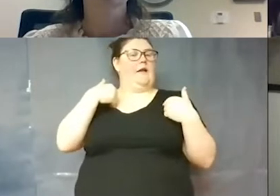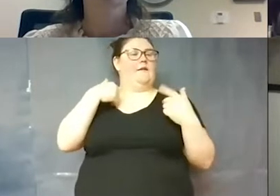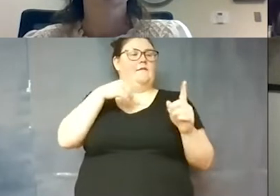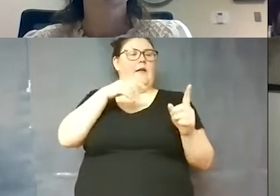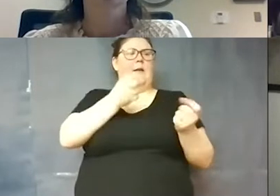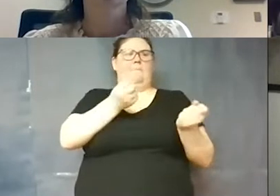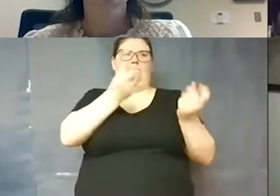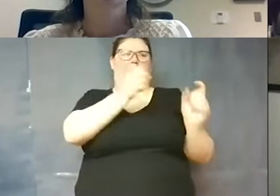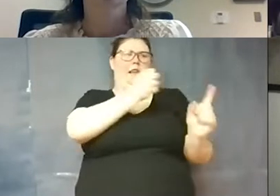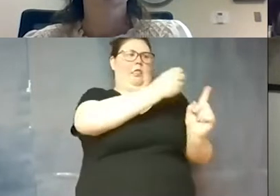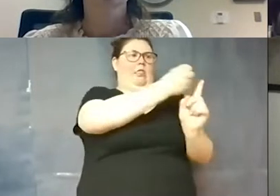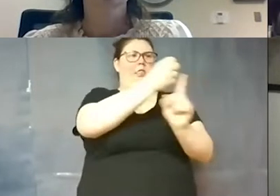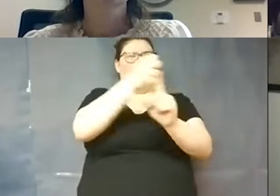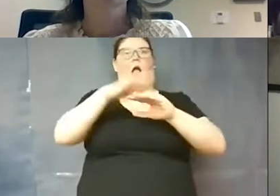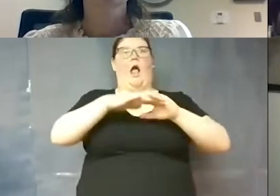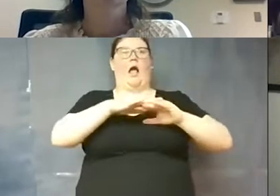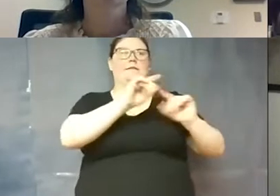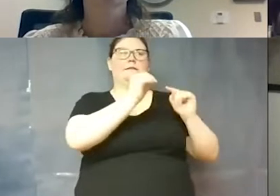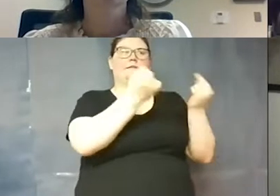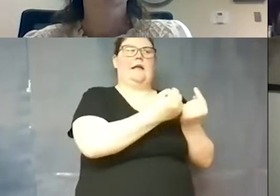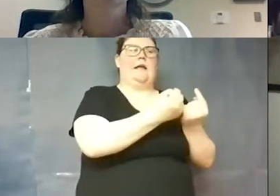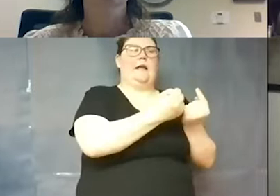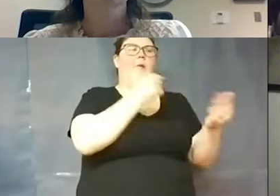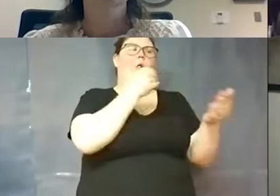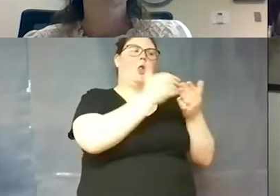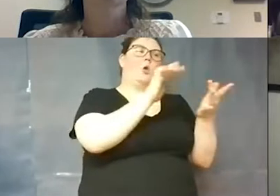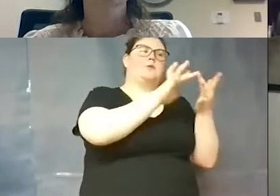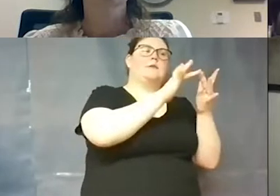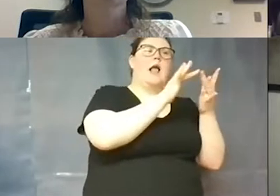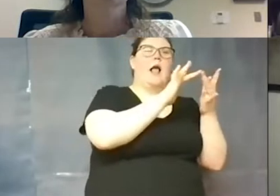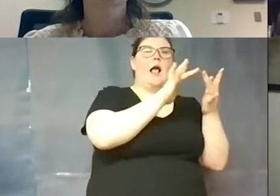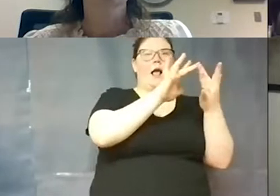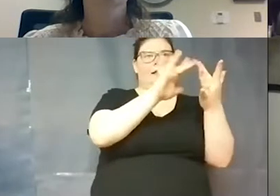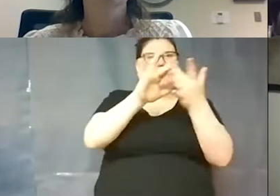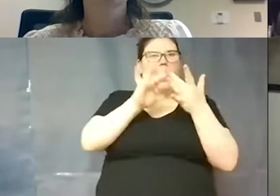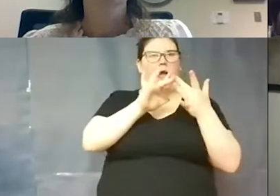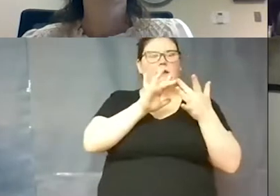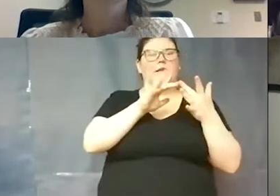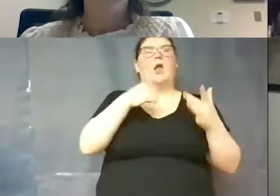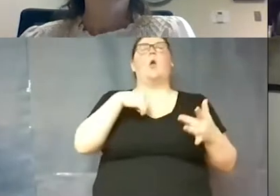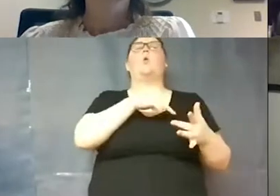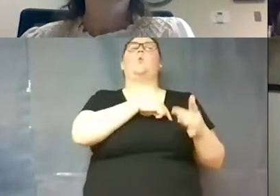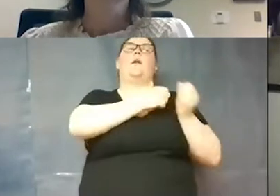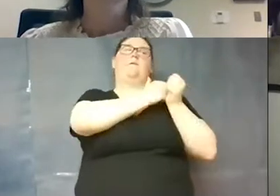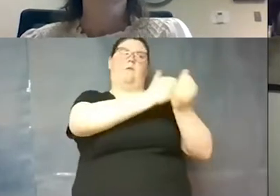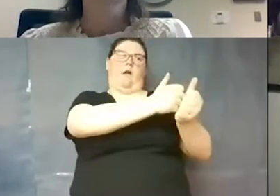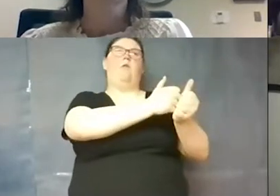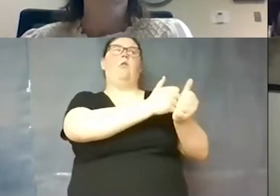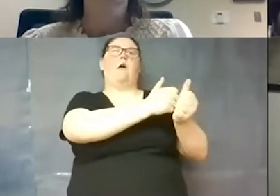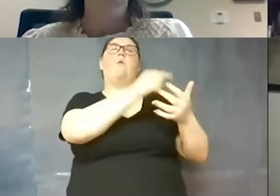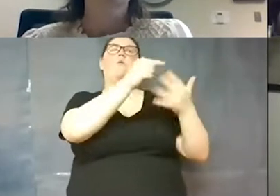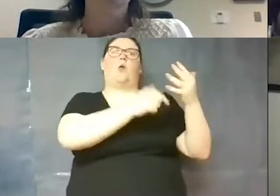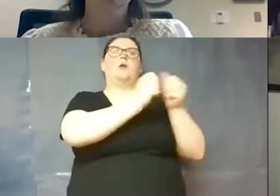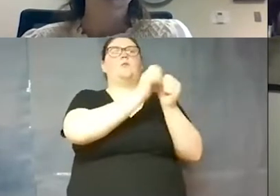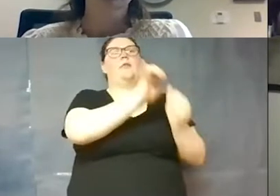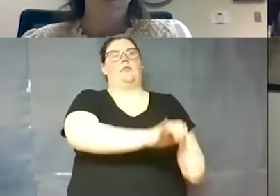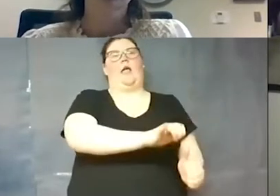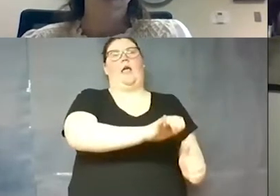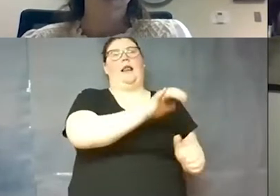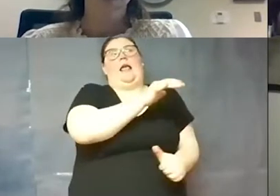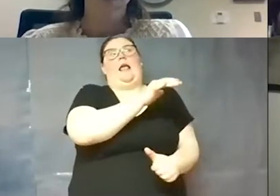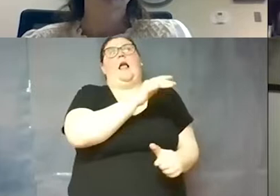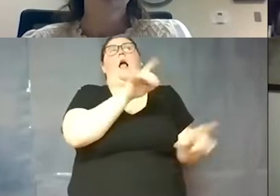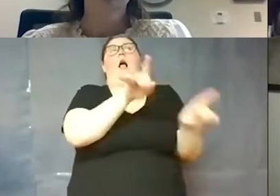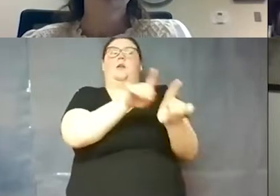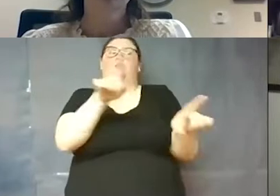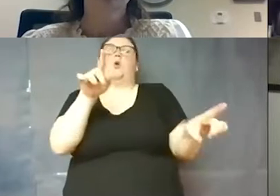on a team and then there's close contact and so on then we follow our protocols of course with that as well as looking at